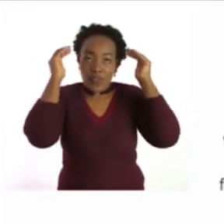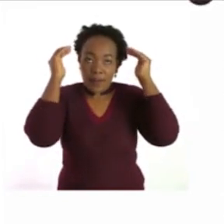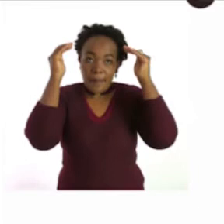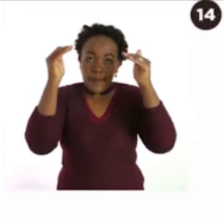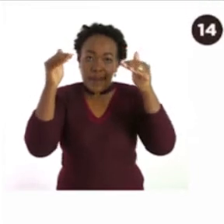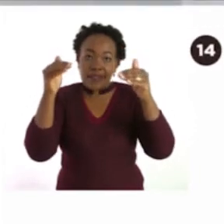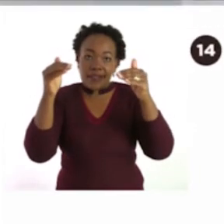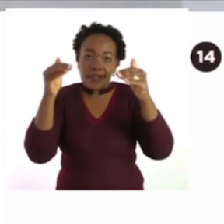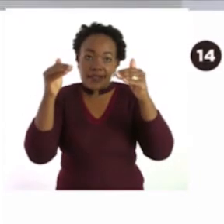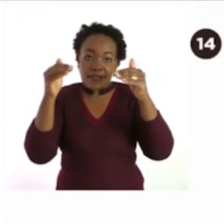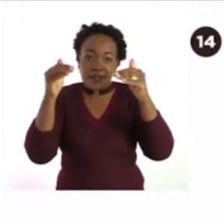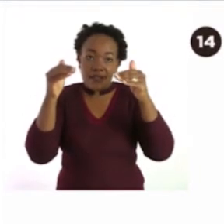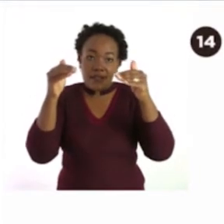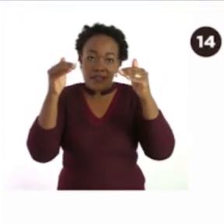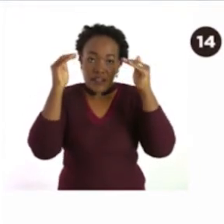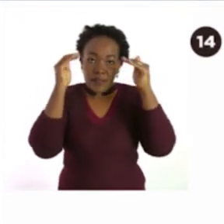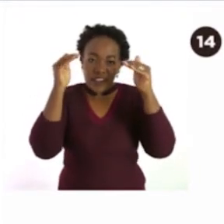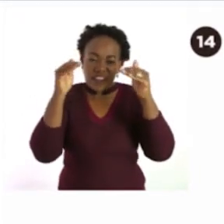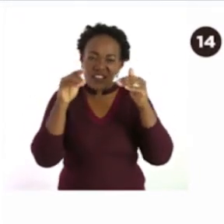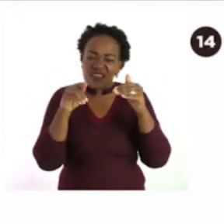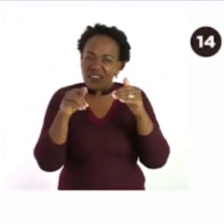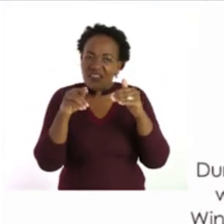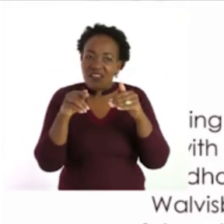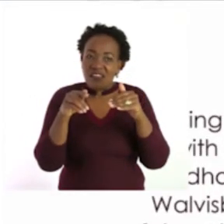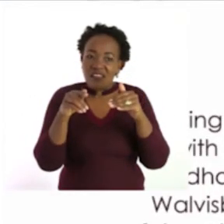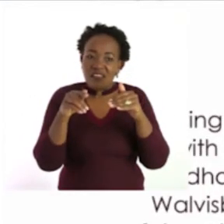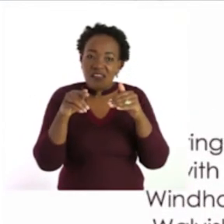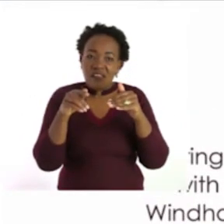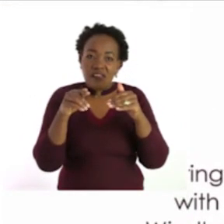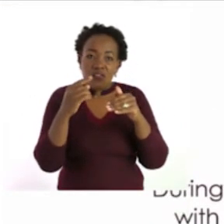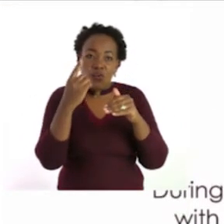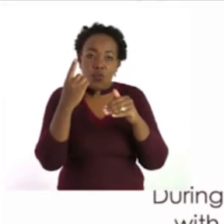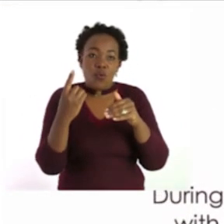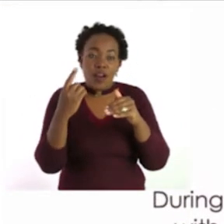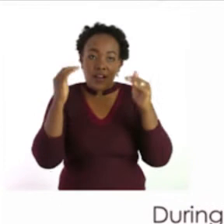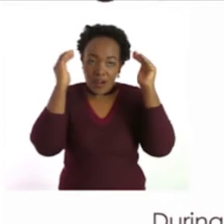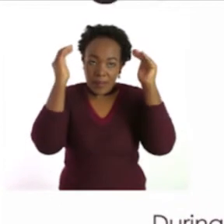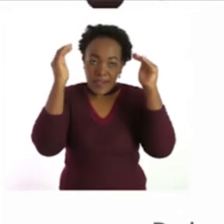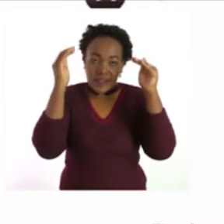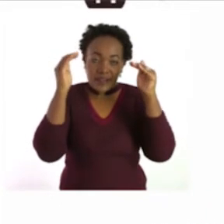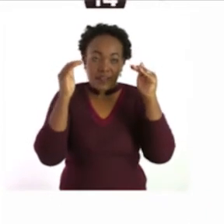A bus, which means one bus. So,